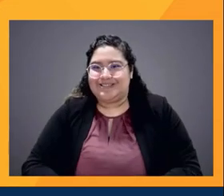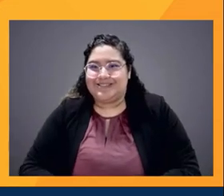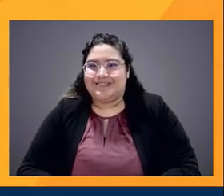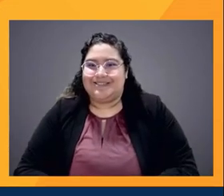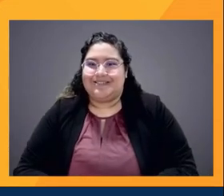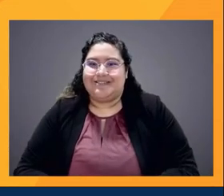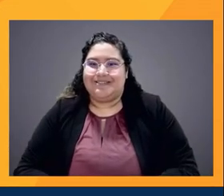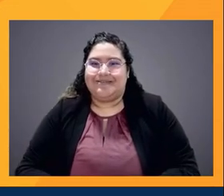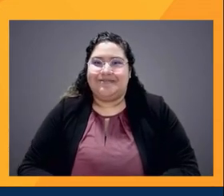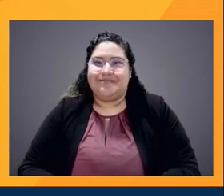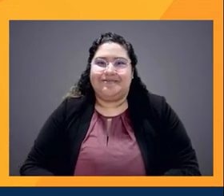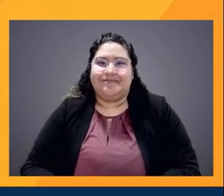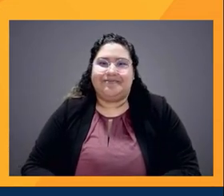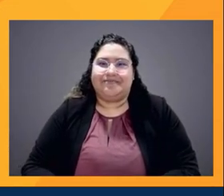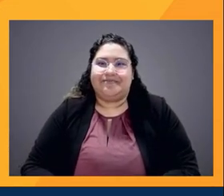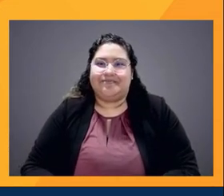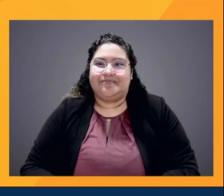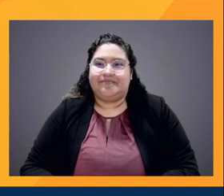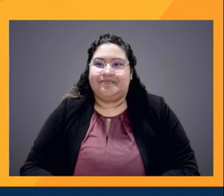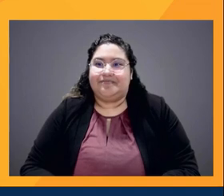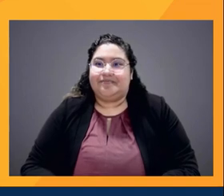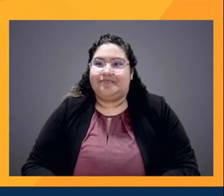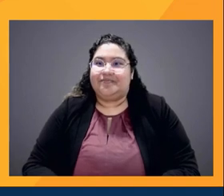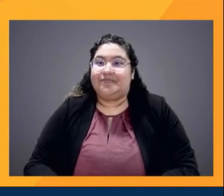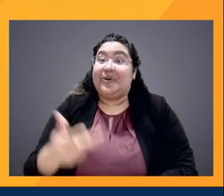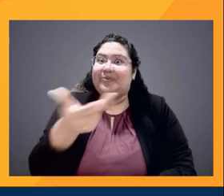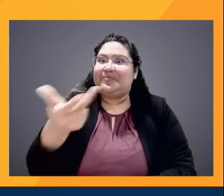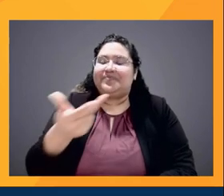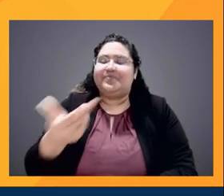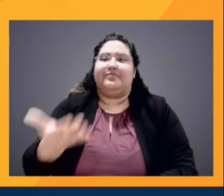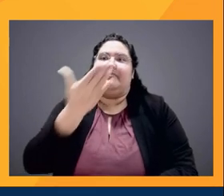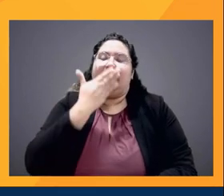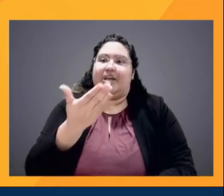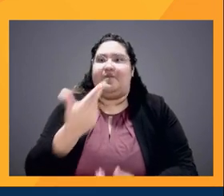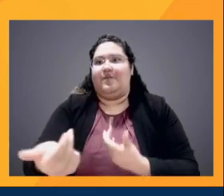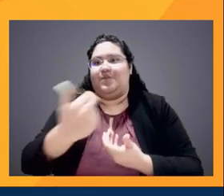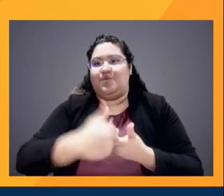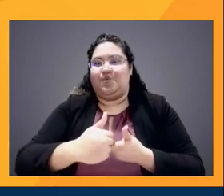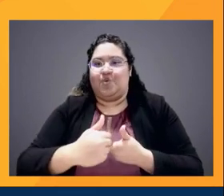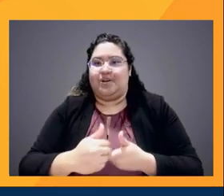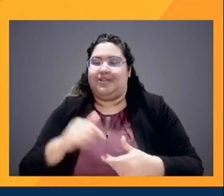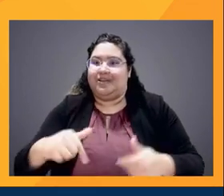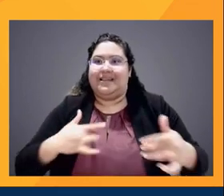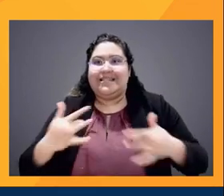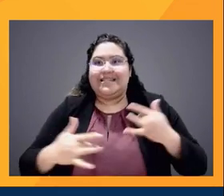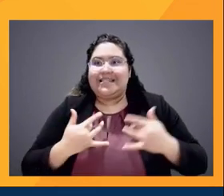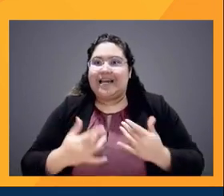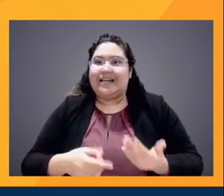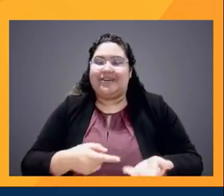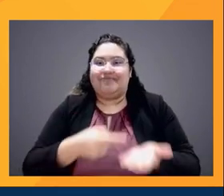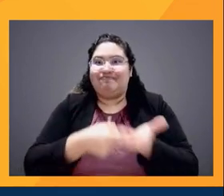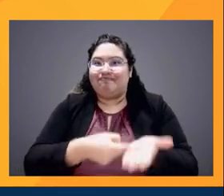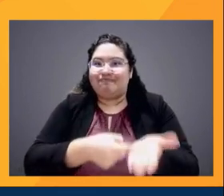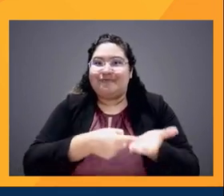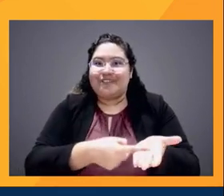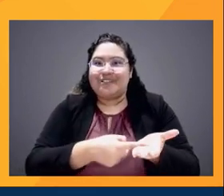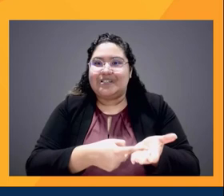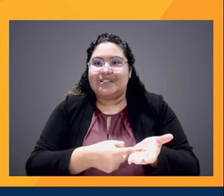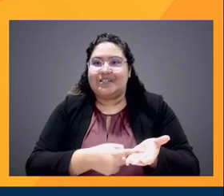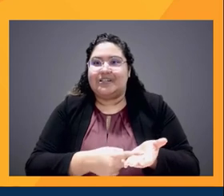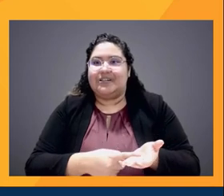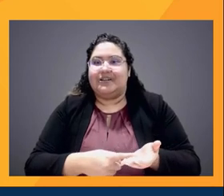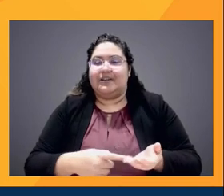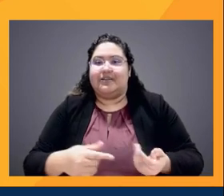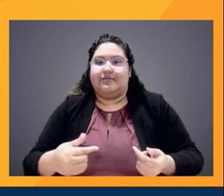Hey, guys. Thank you guys again so much for joining. This is going to be such an exciting conversation. know, I studied – Ana Cristina,